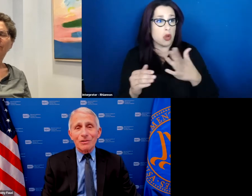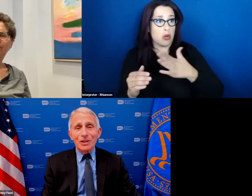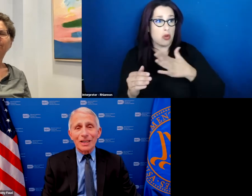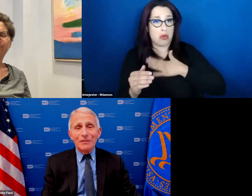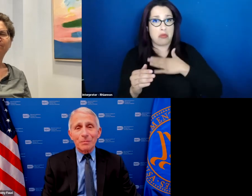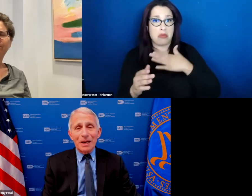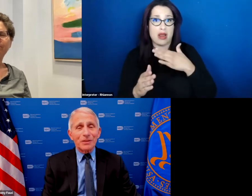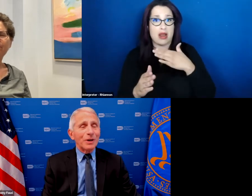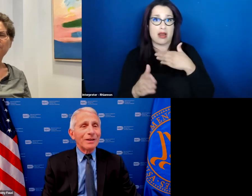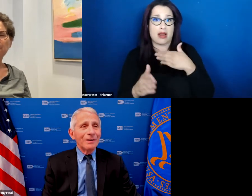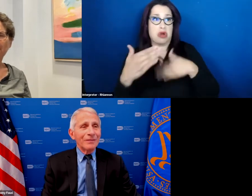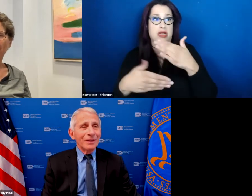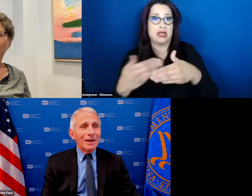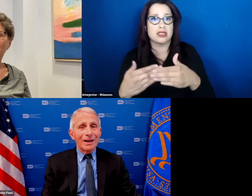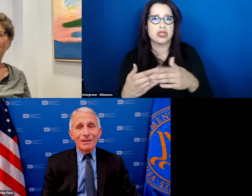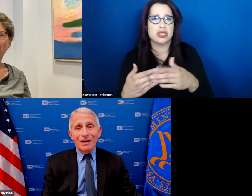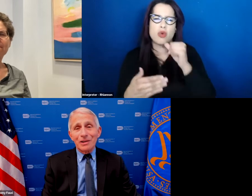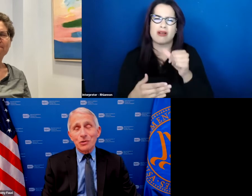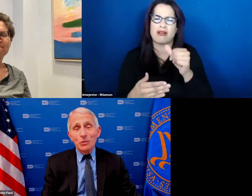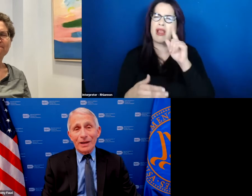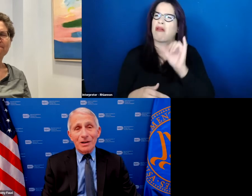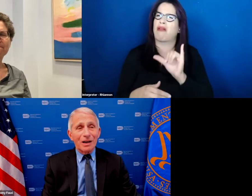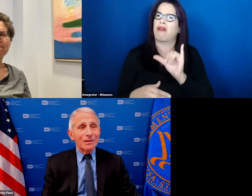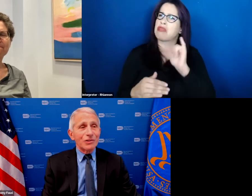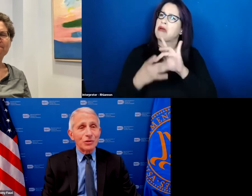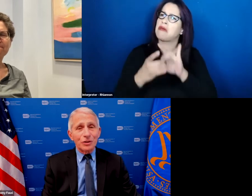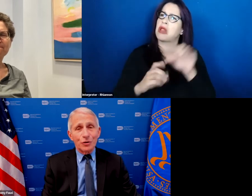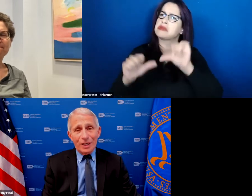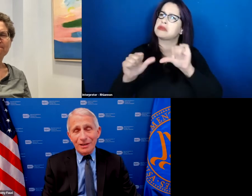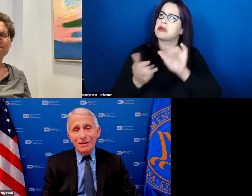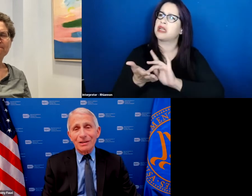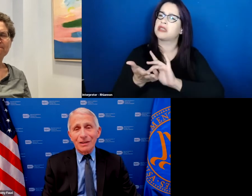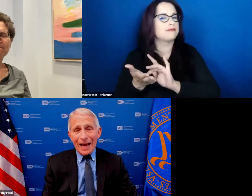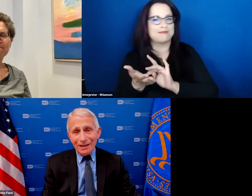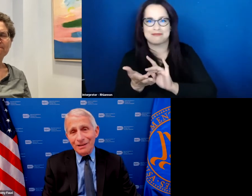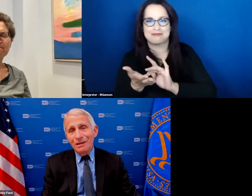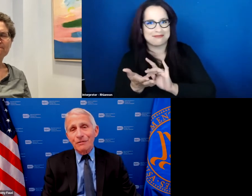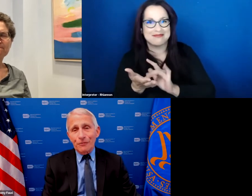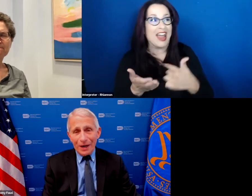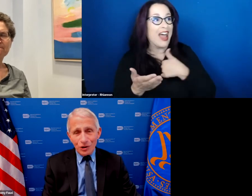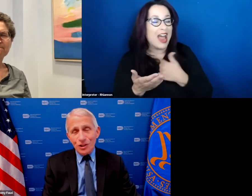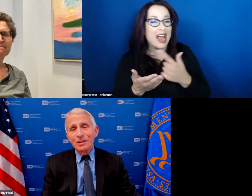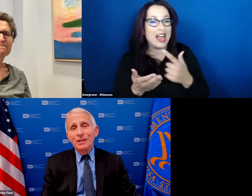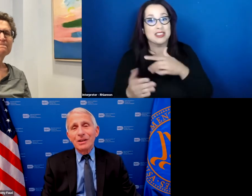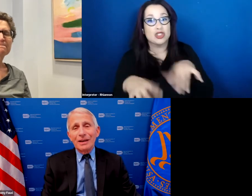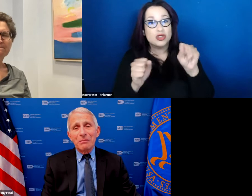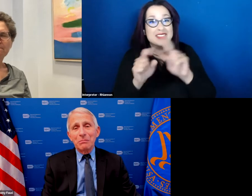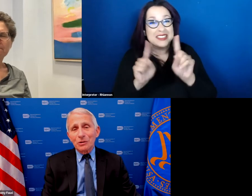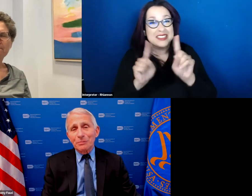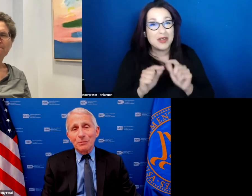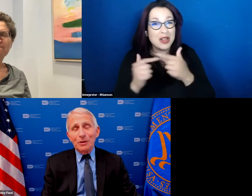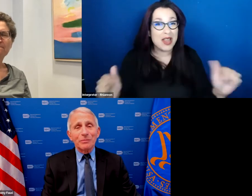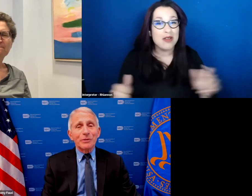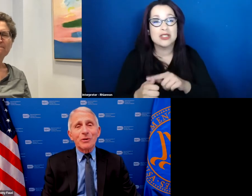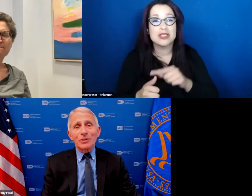a medical scientific pathway i in high school and college took greek latin french and